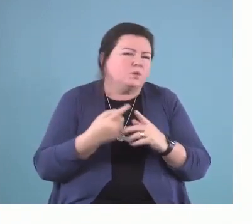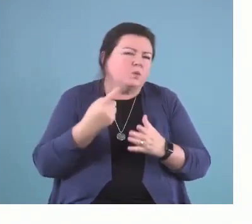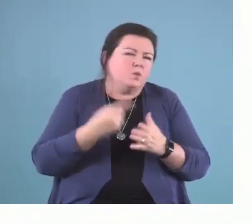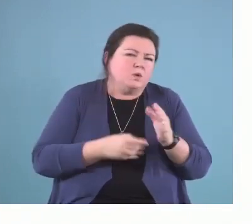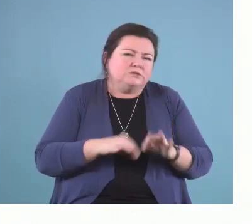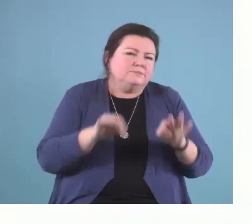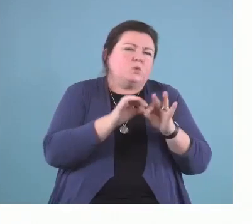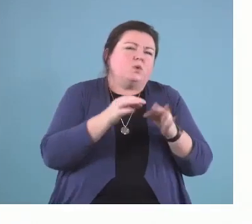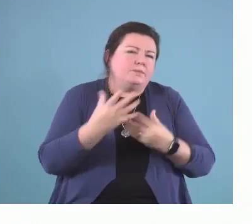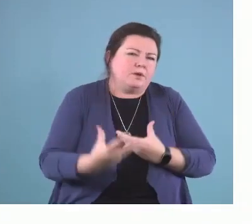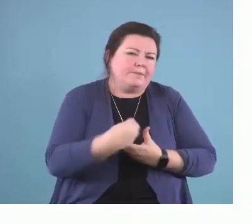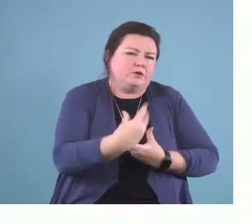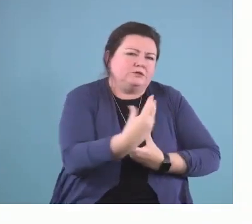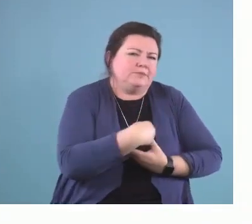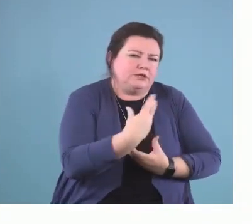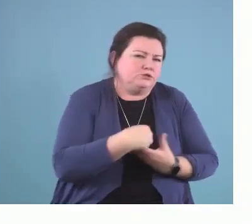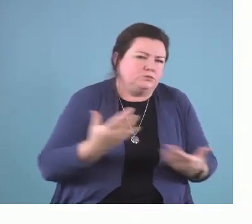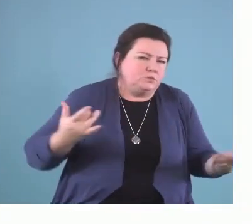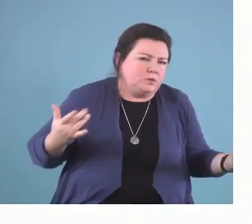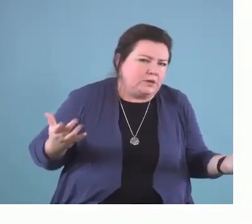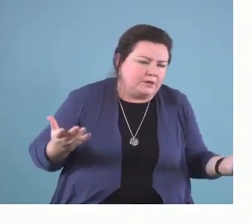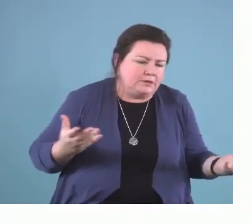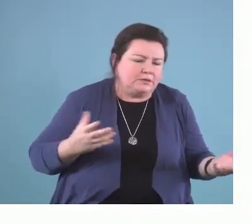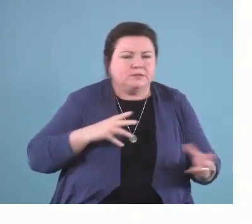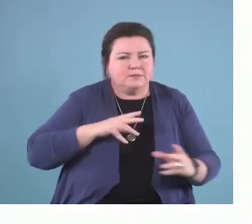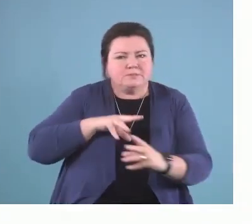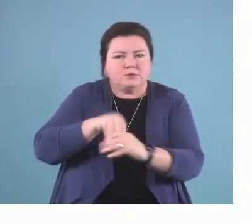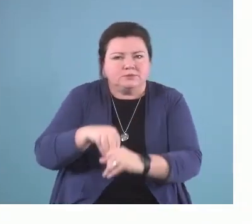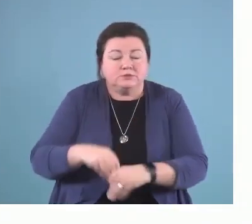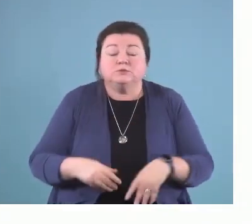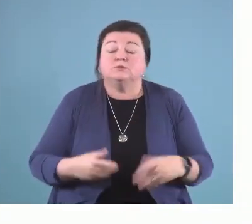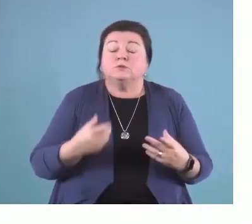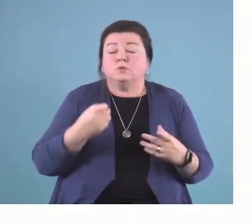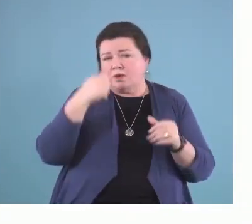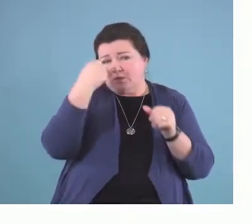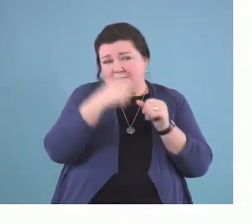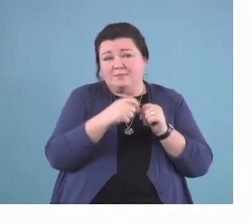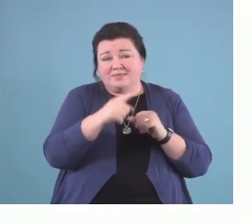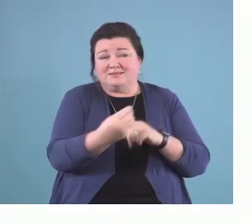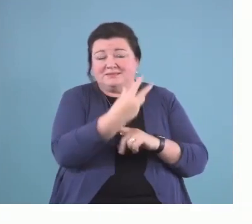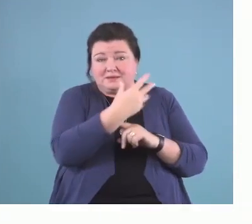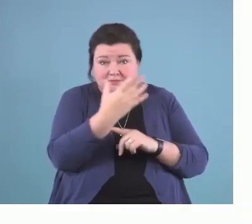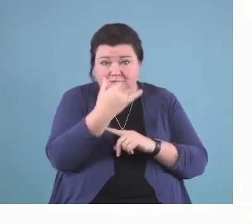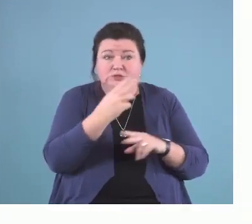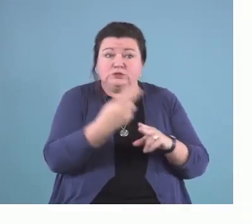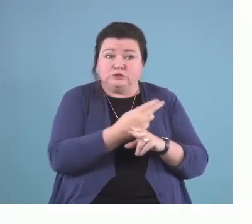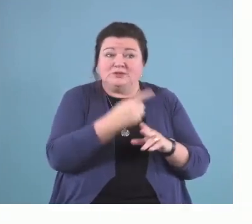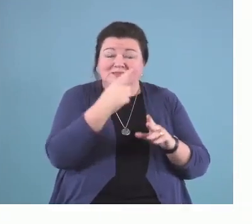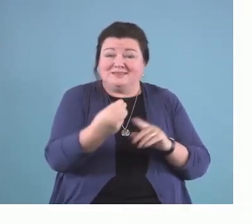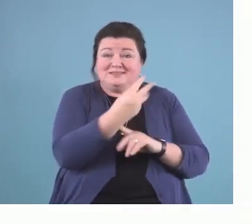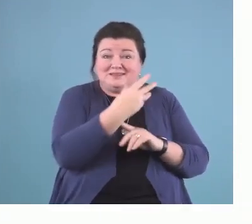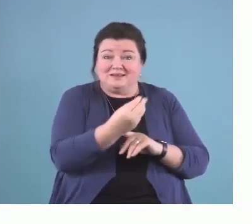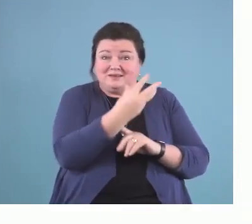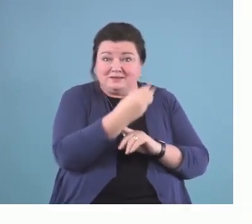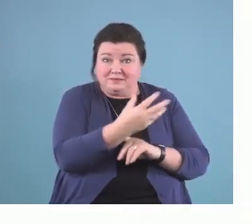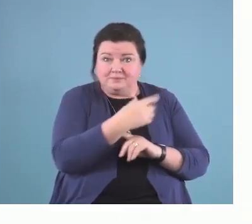participation. And I want you to remember this slide because I use this kind of slide when I'm starting